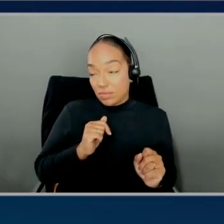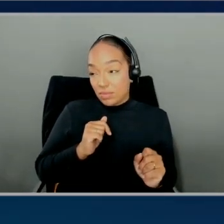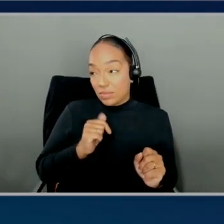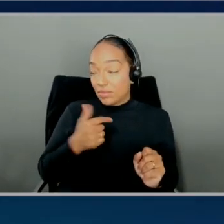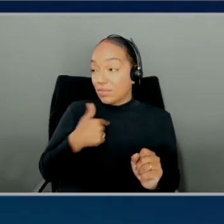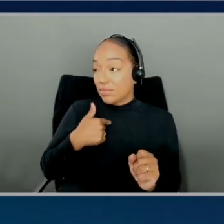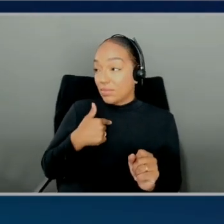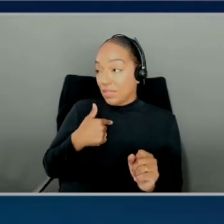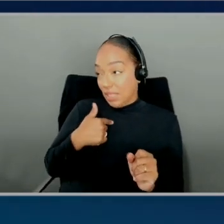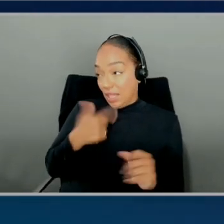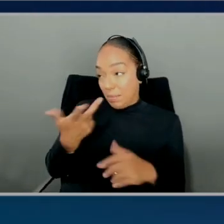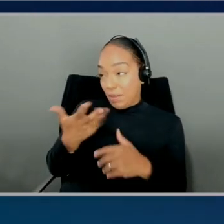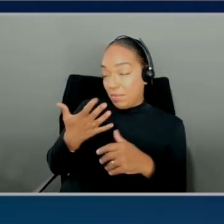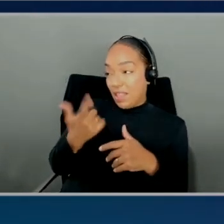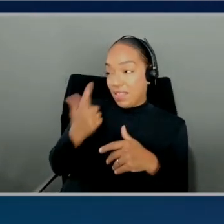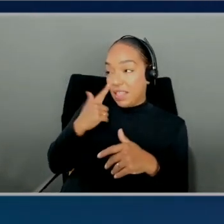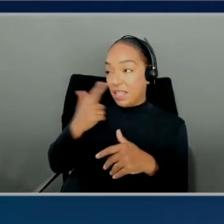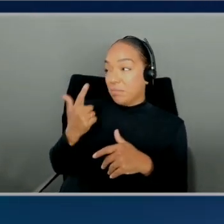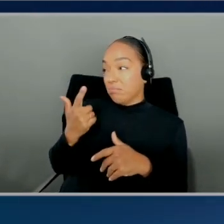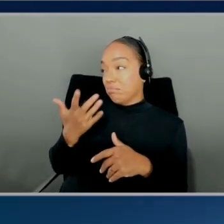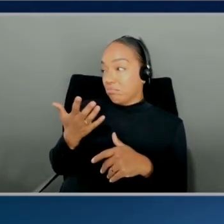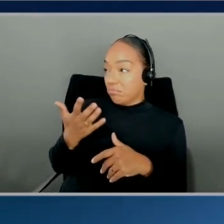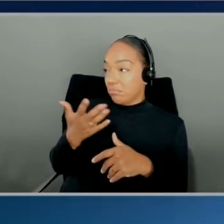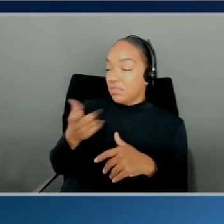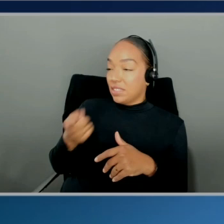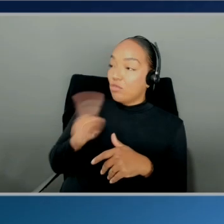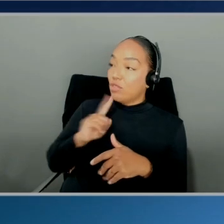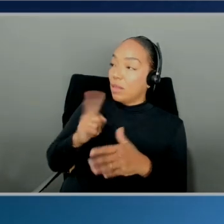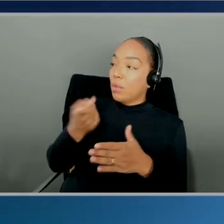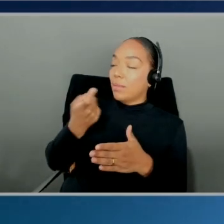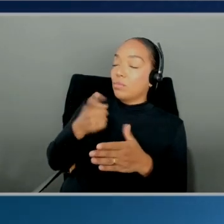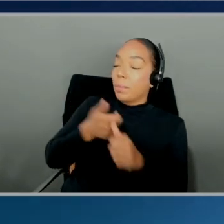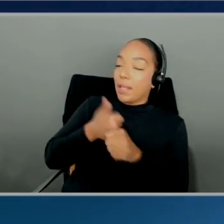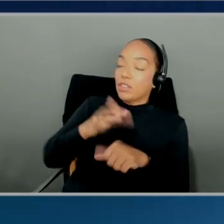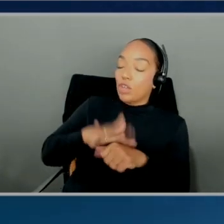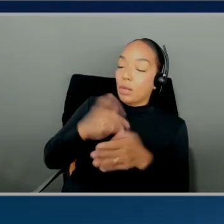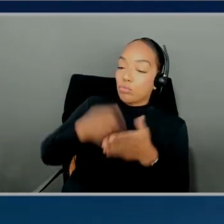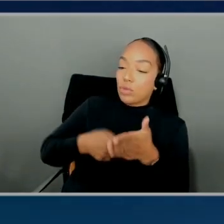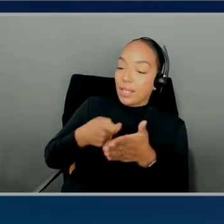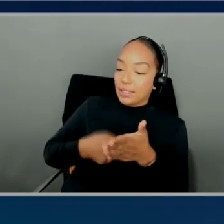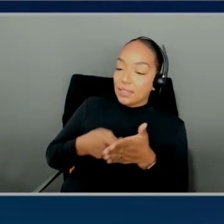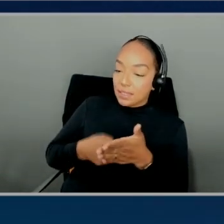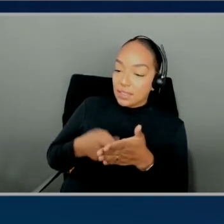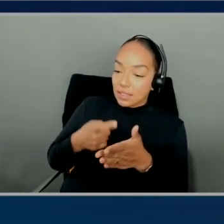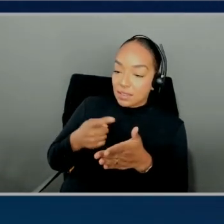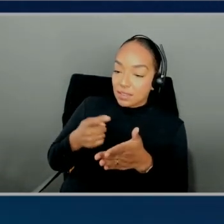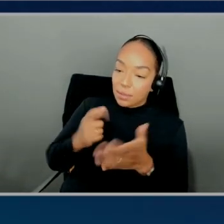I would call it, I would say it has better price performance. Yes. That's what I would say. Yes. That's what I would say. Yes. On message.